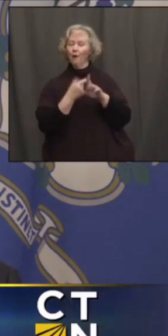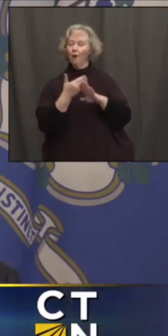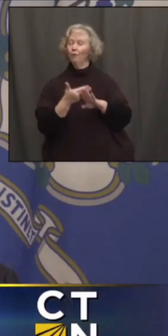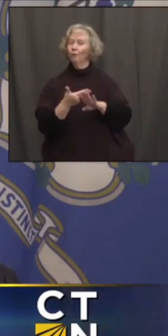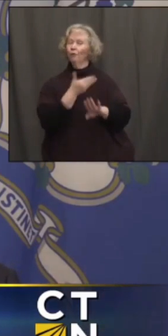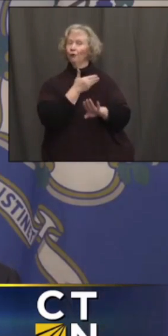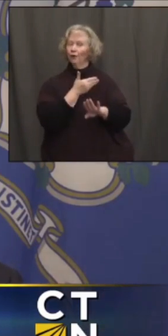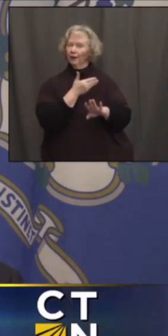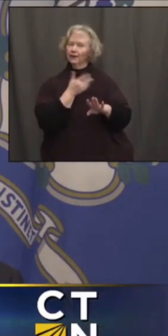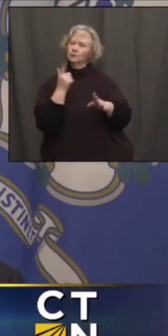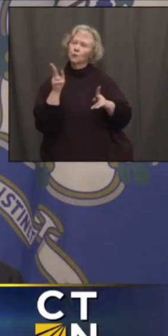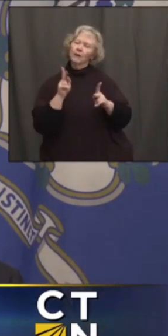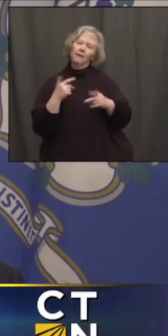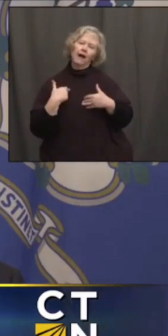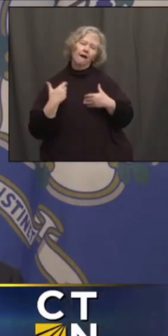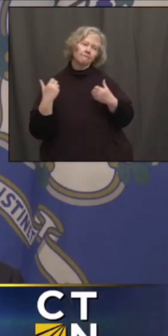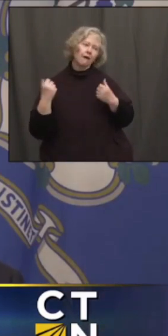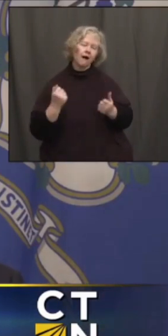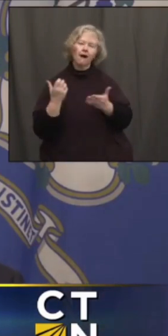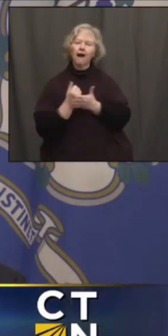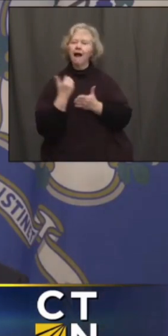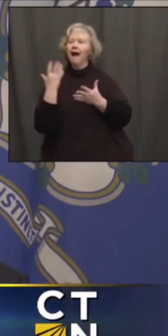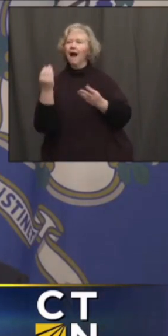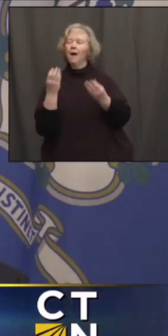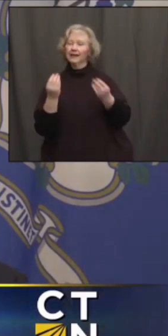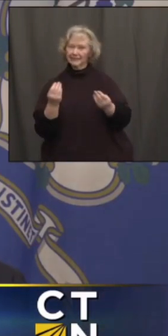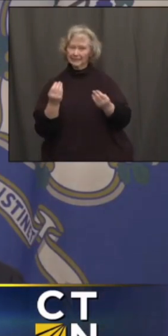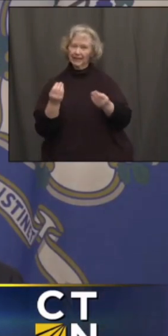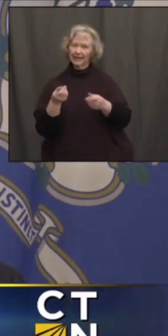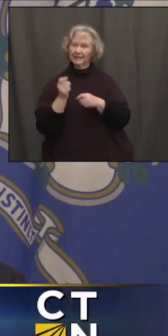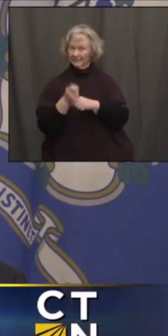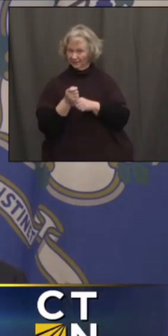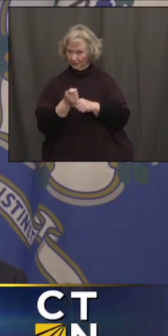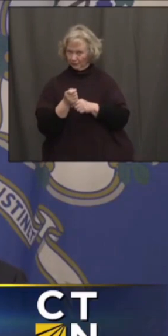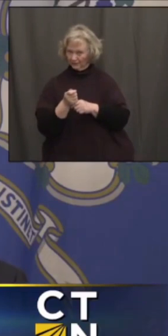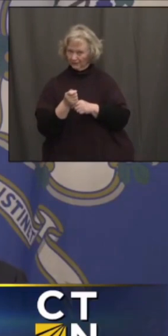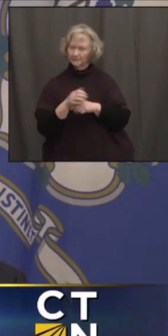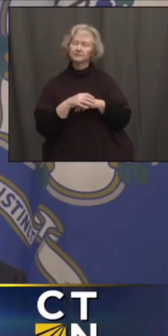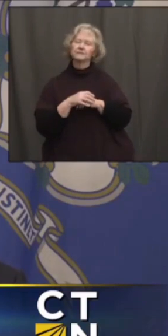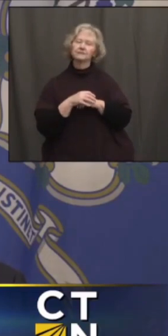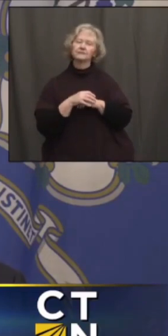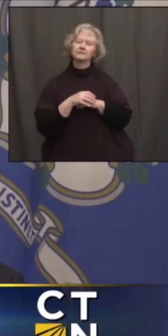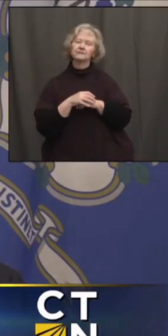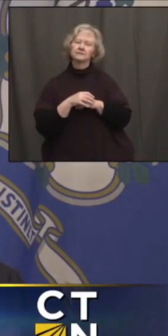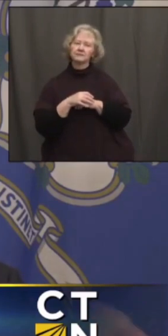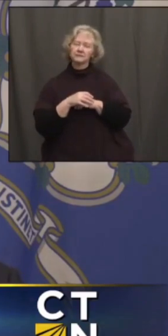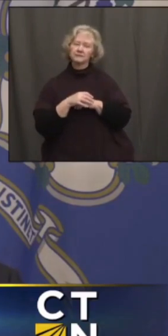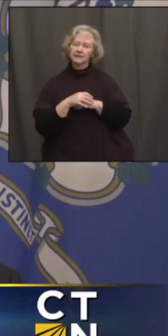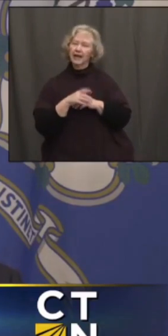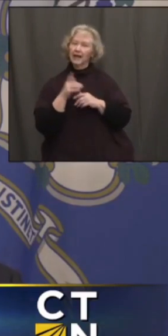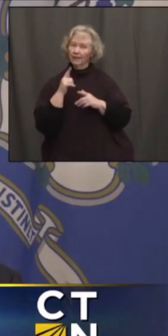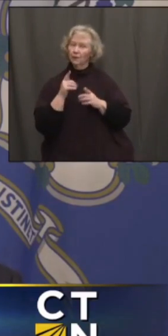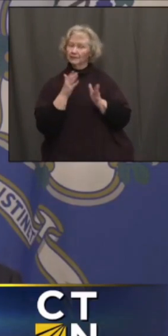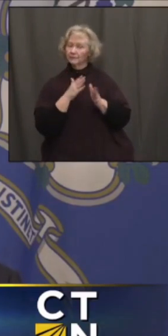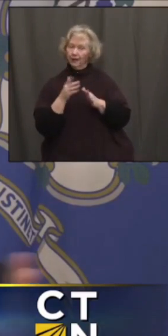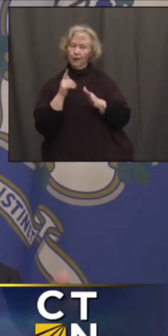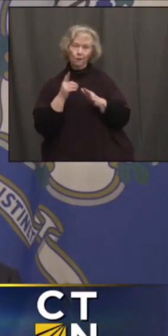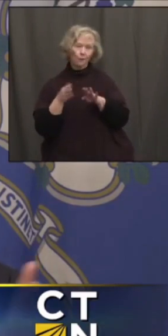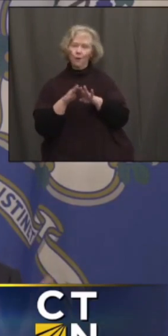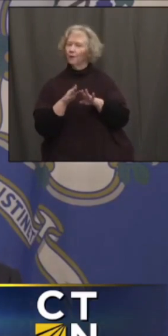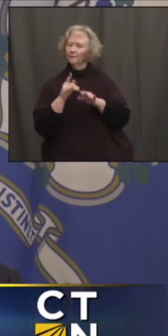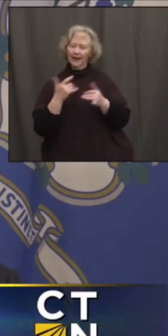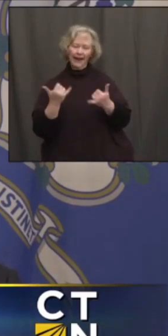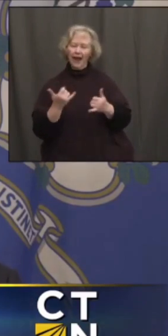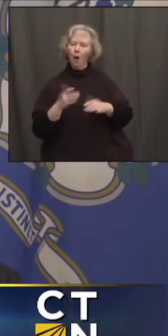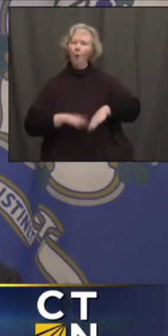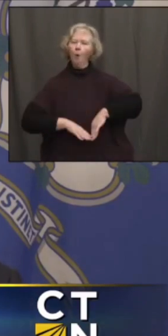people an outdoor outlet that was safe. And the fishing season would have come to a temporary close. It is open as